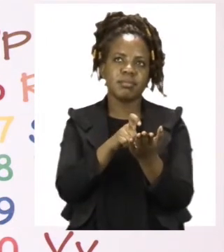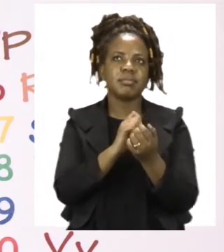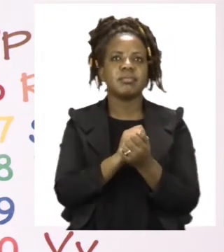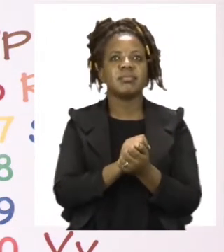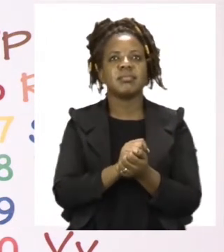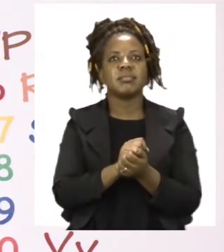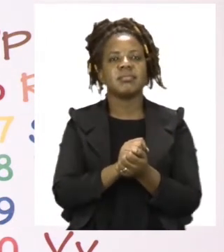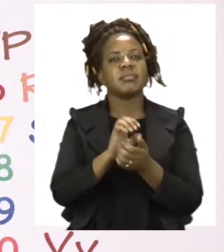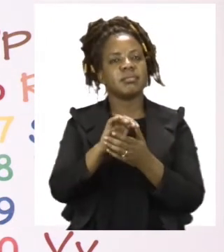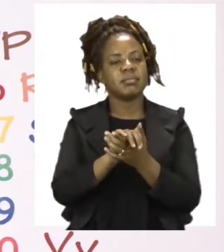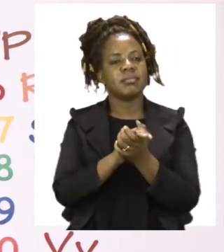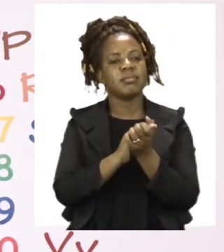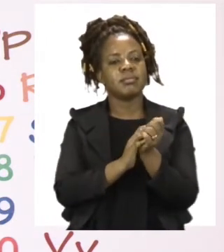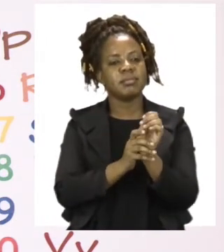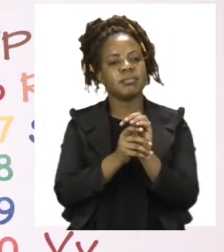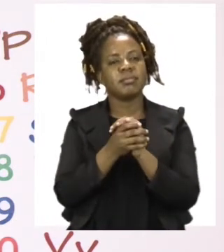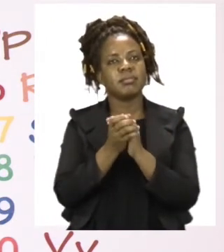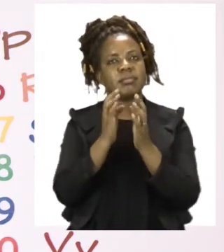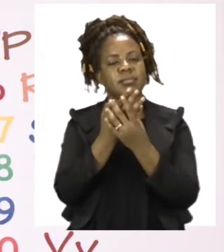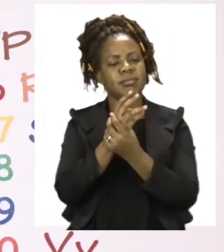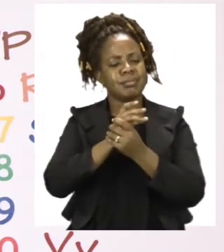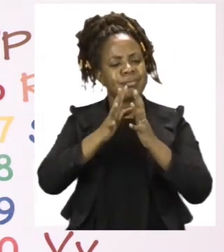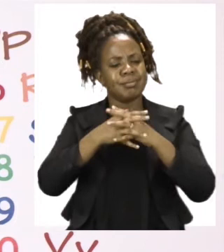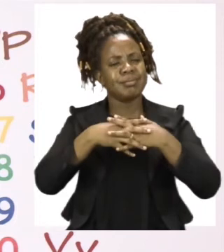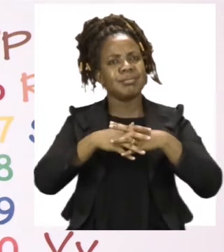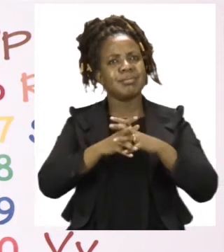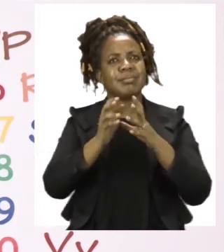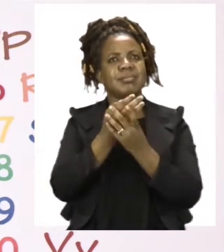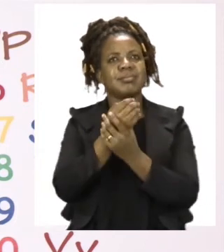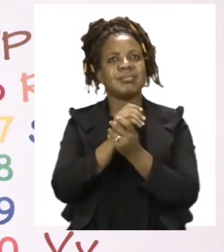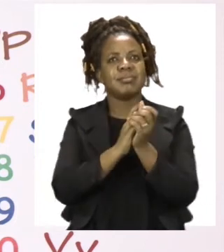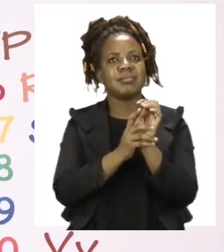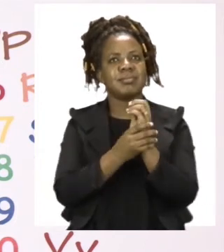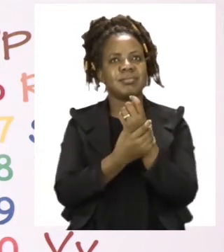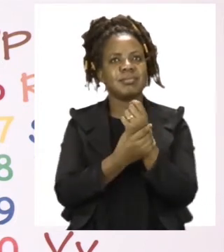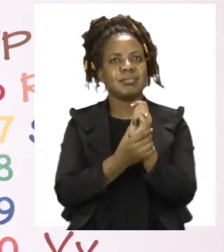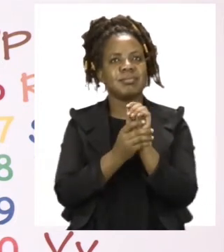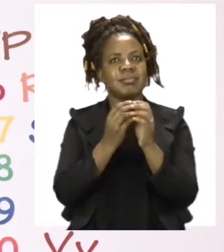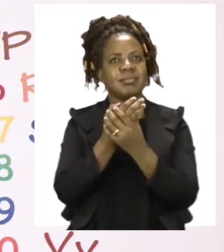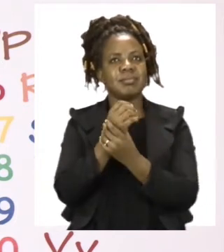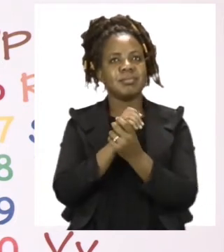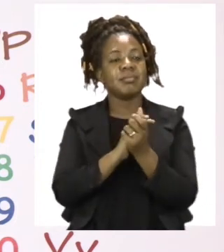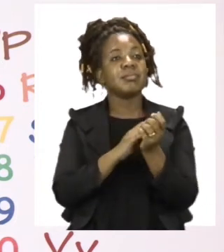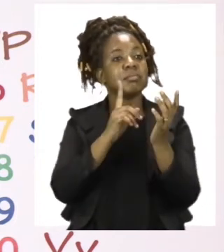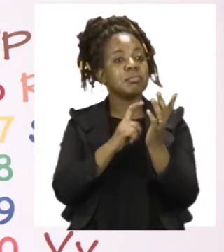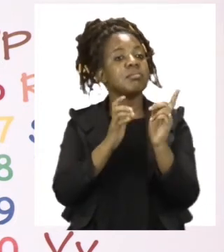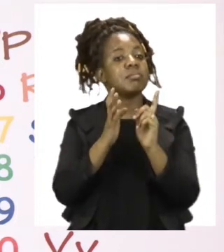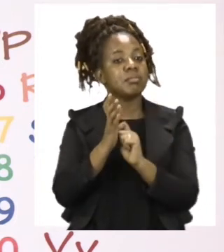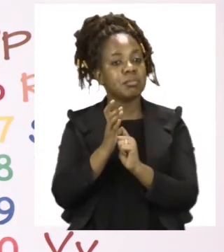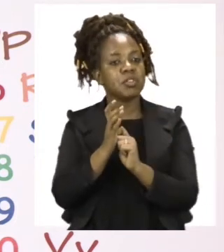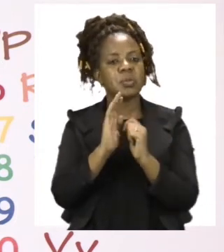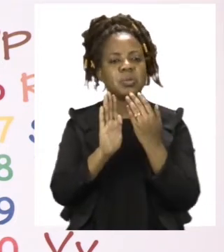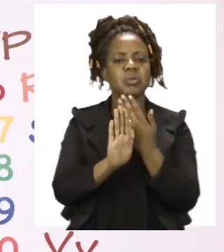and rub your hands thoroughly. Remember boys and girls sanitizer makes sure that we stay far away